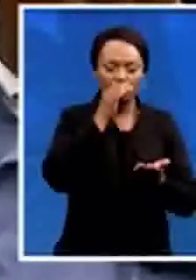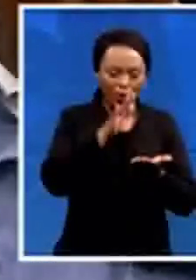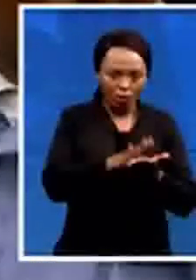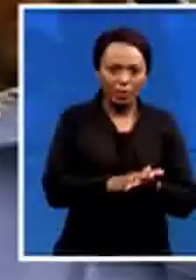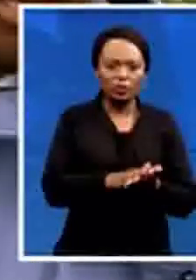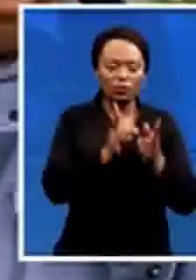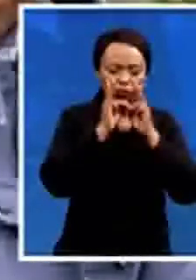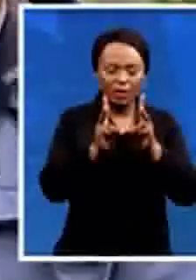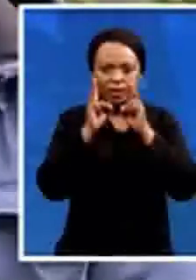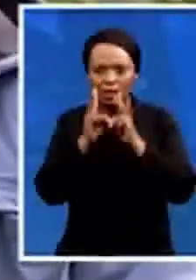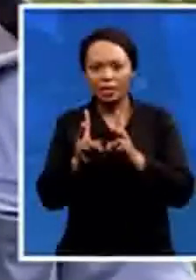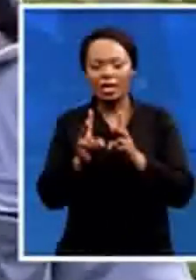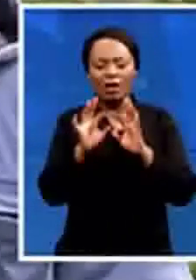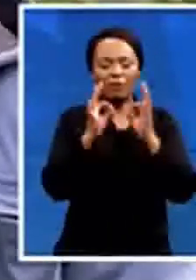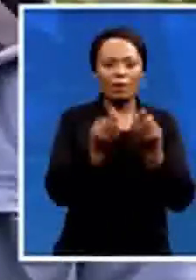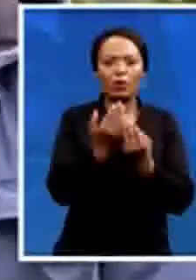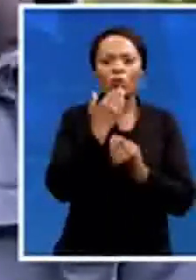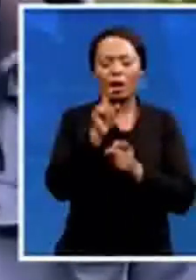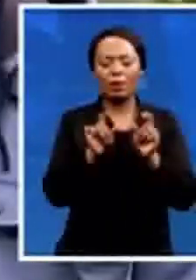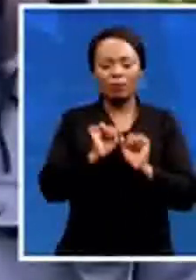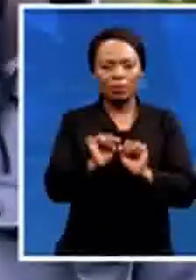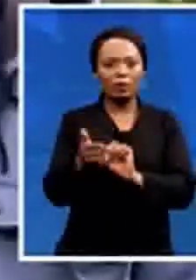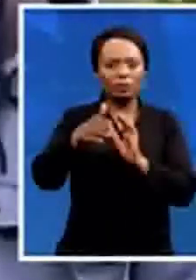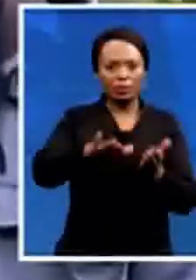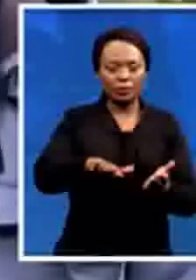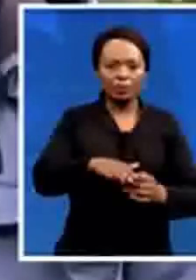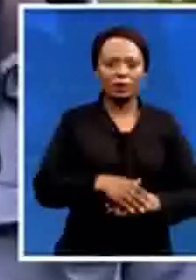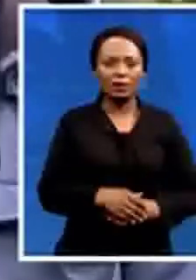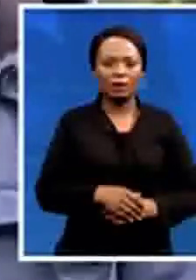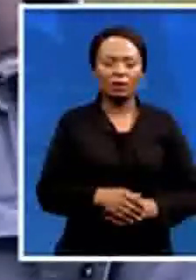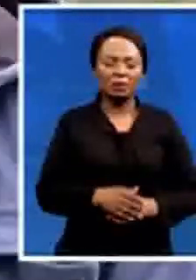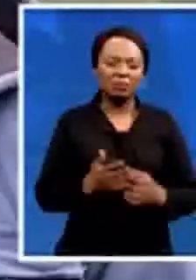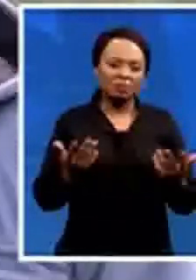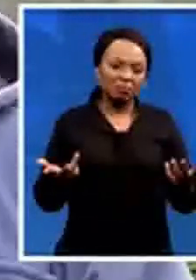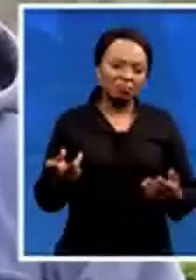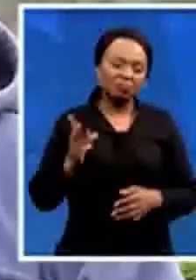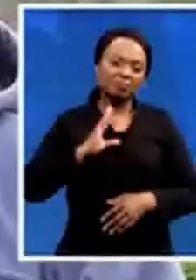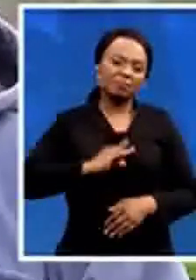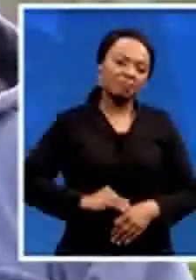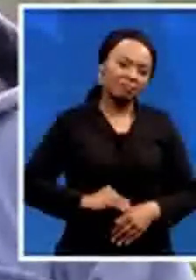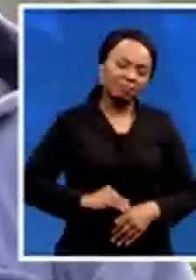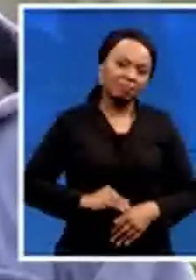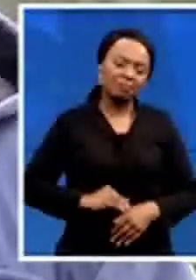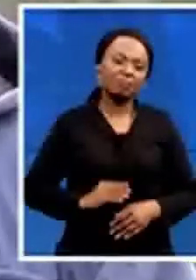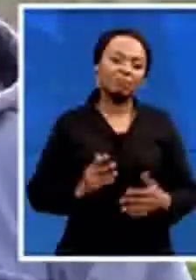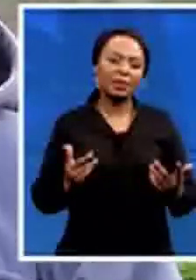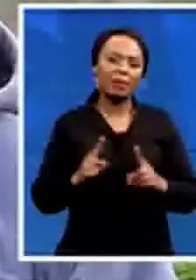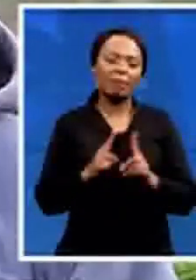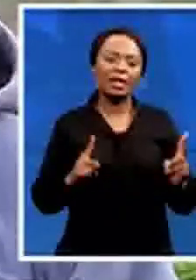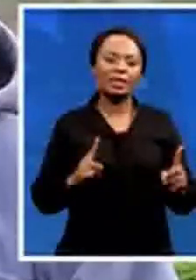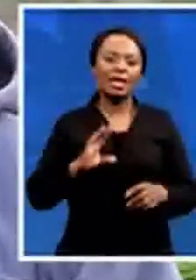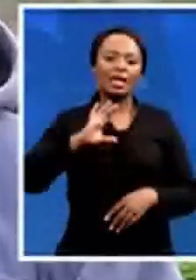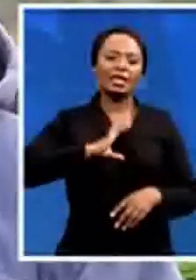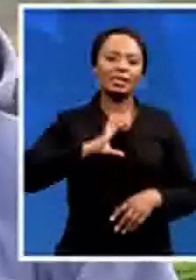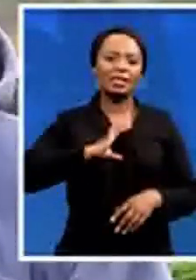We are discouraged sometimes, but we as Christians, we understand that time for death,